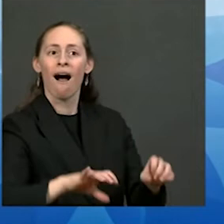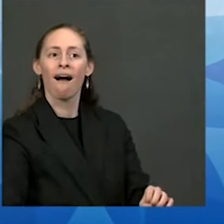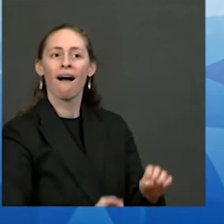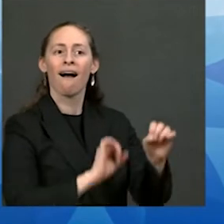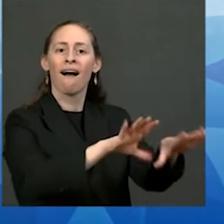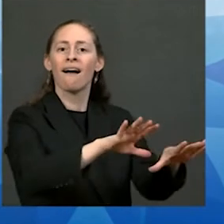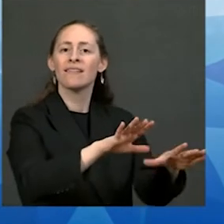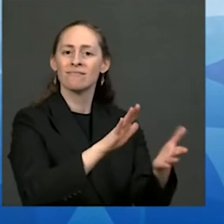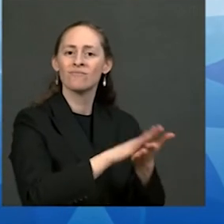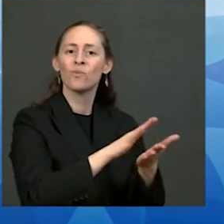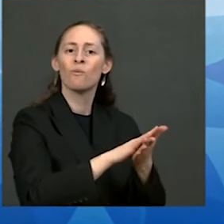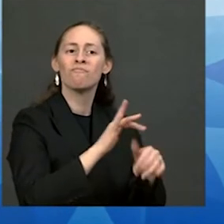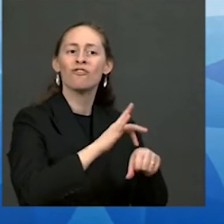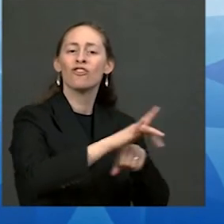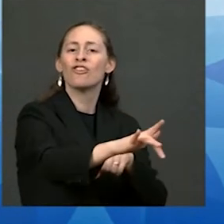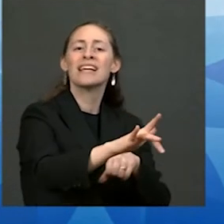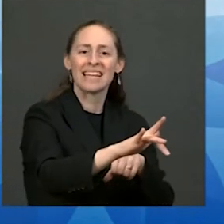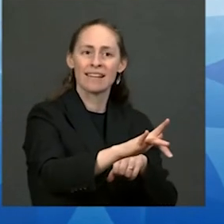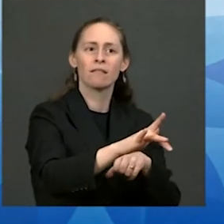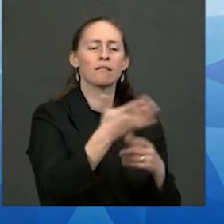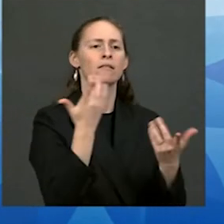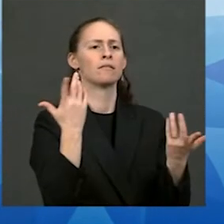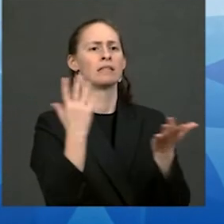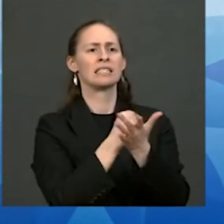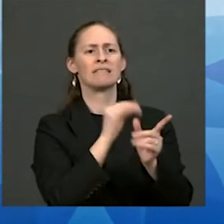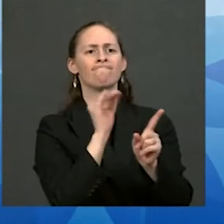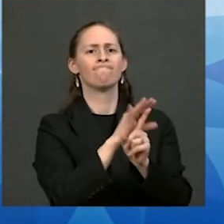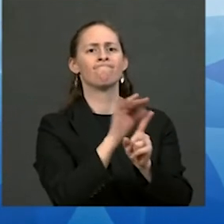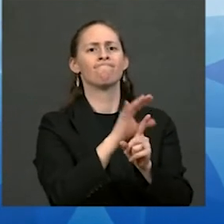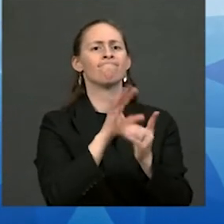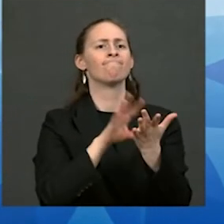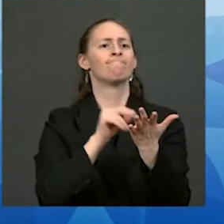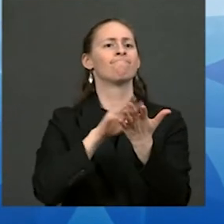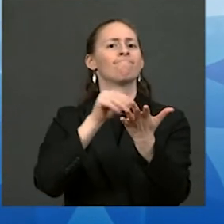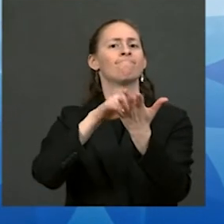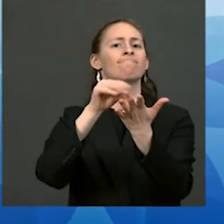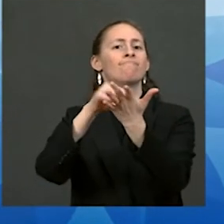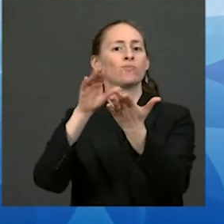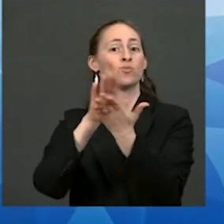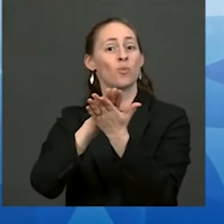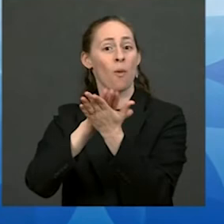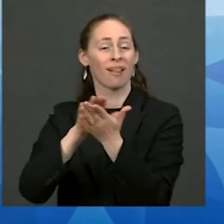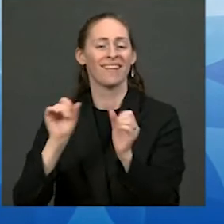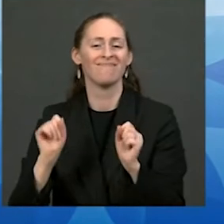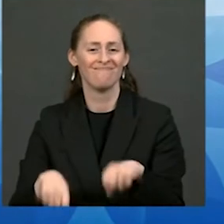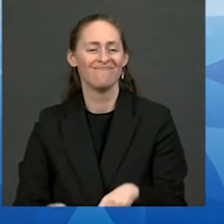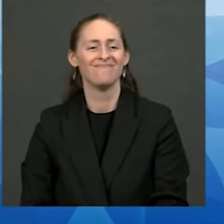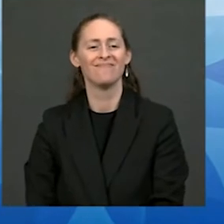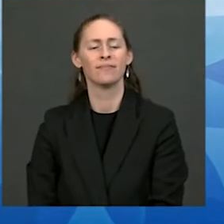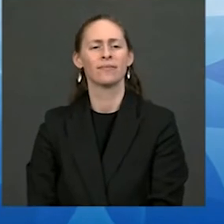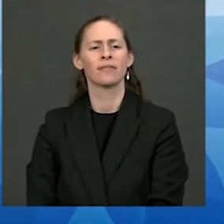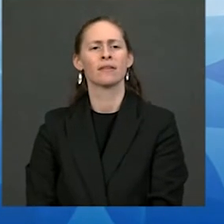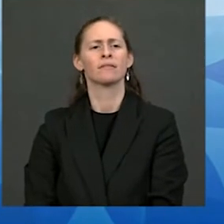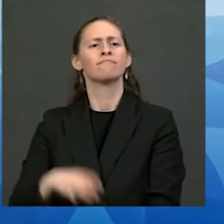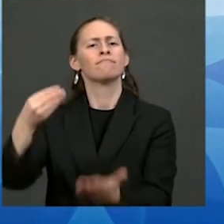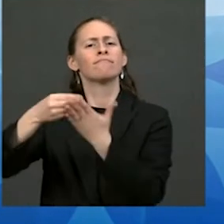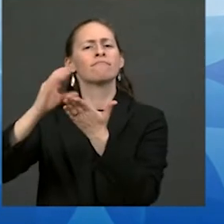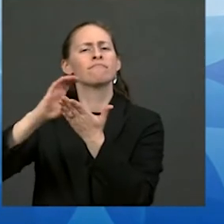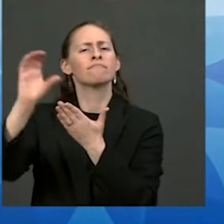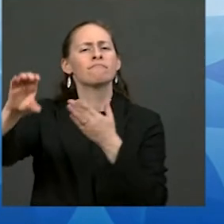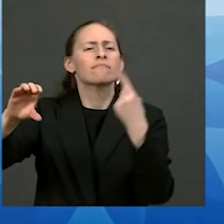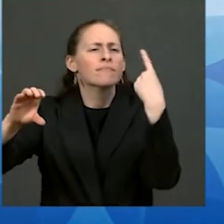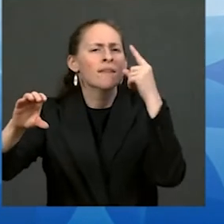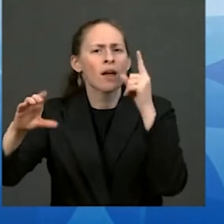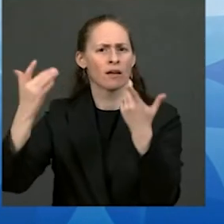school and on to college it includes the most significant investment to tackle the climate crisis in history and I might note